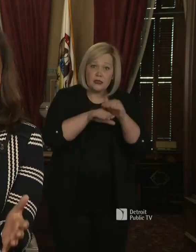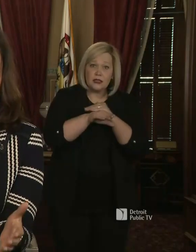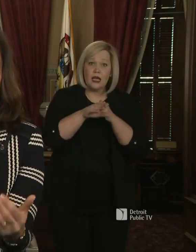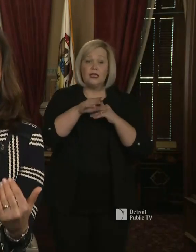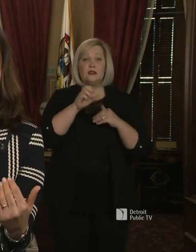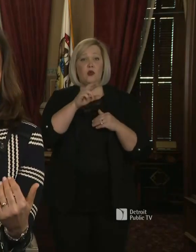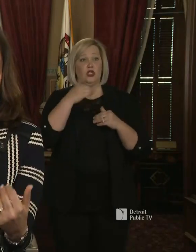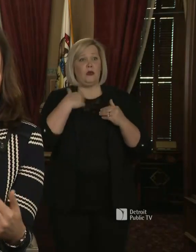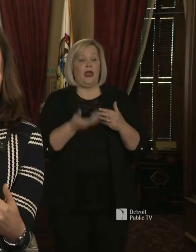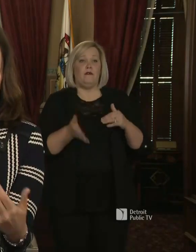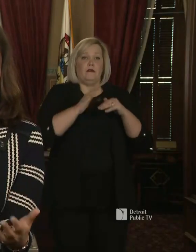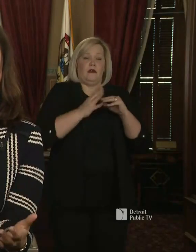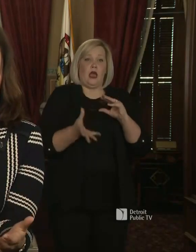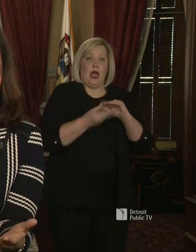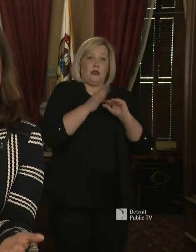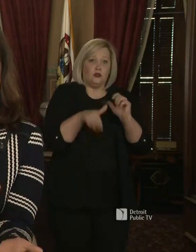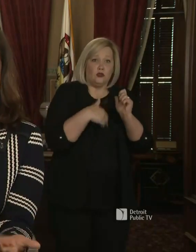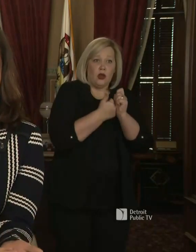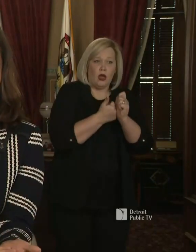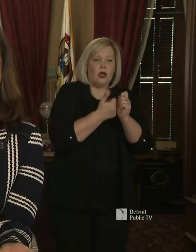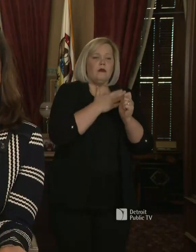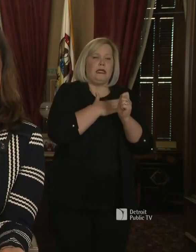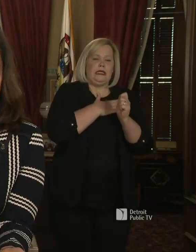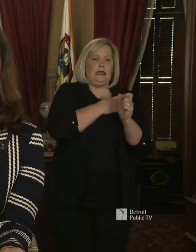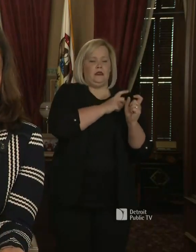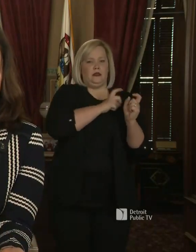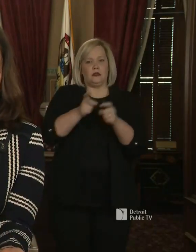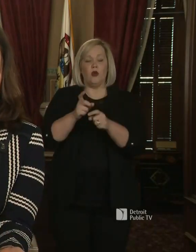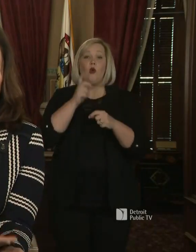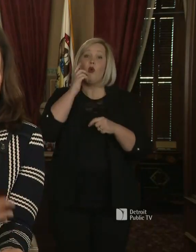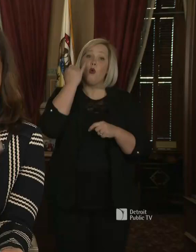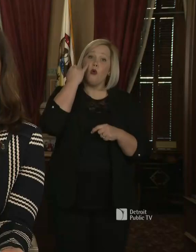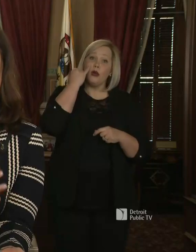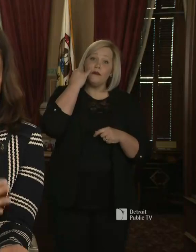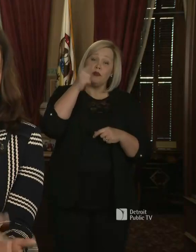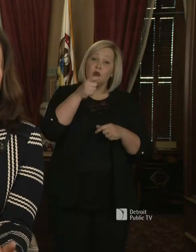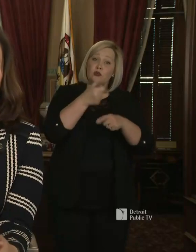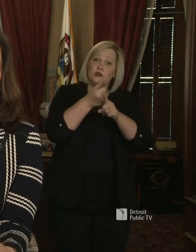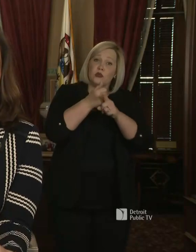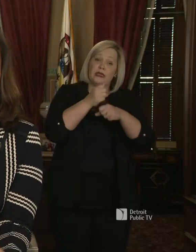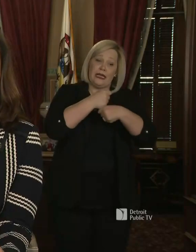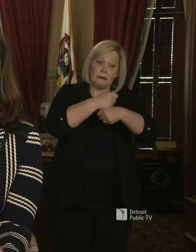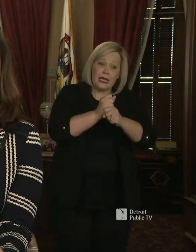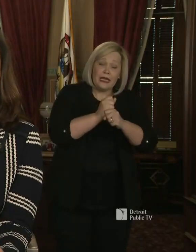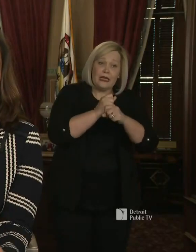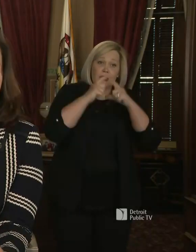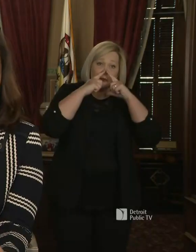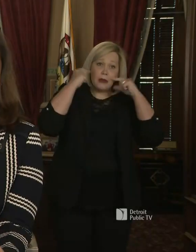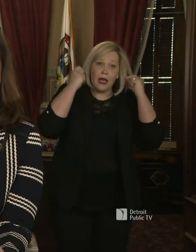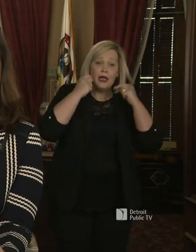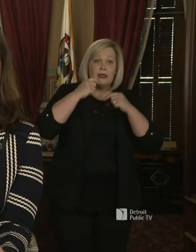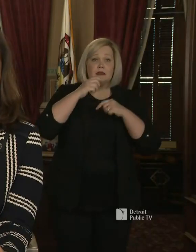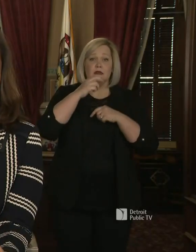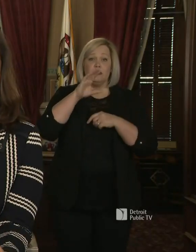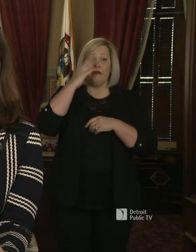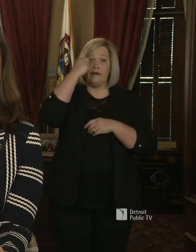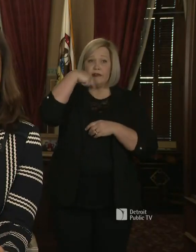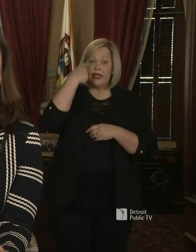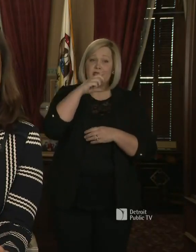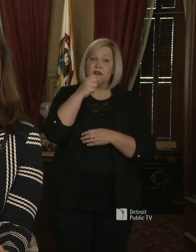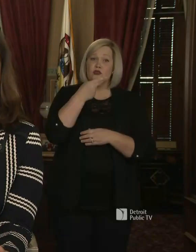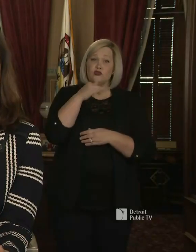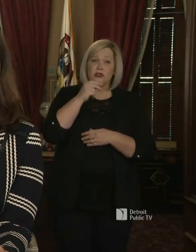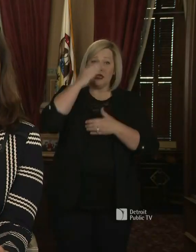capacity to chip in by you know creating masks or face shields or hand sanitizer we